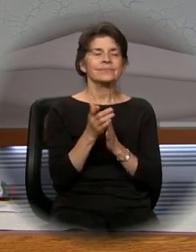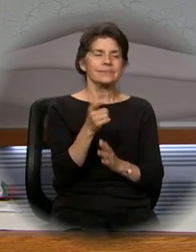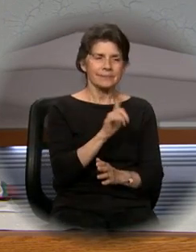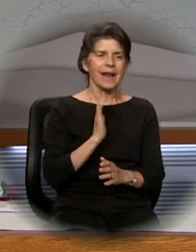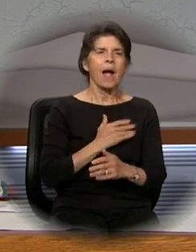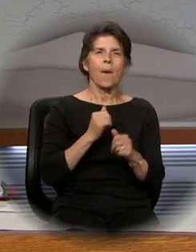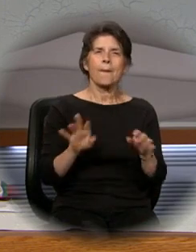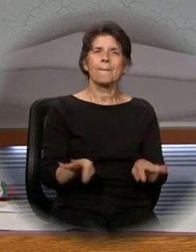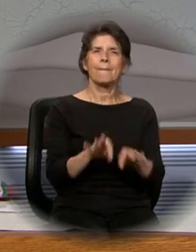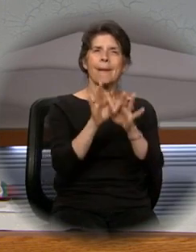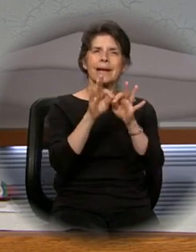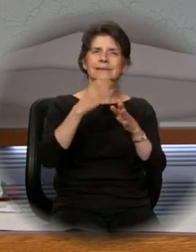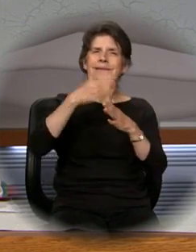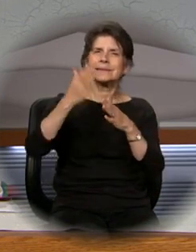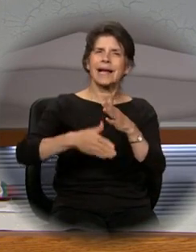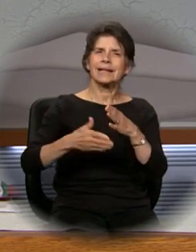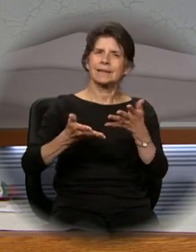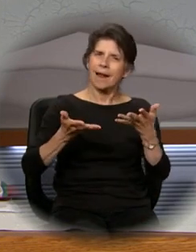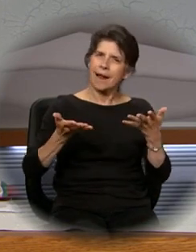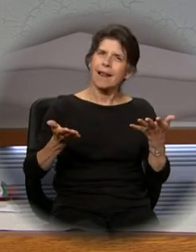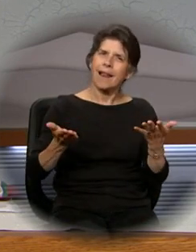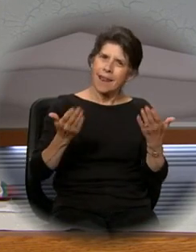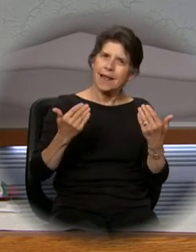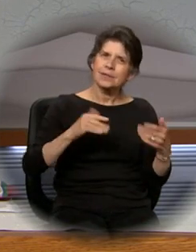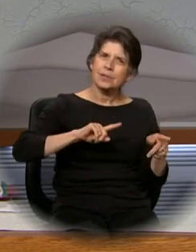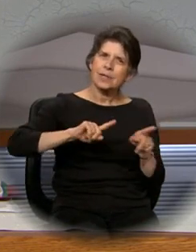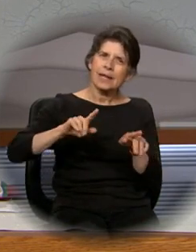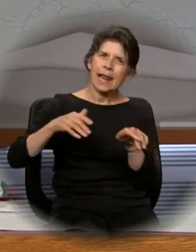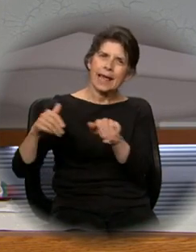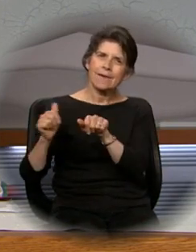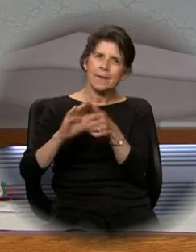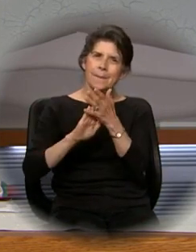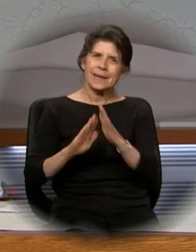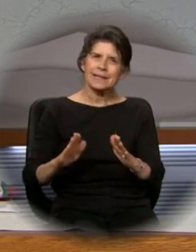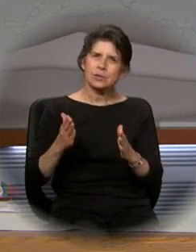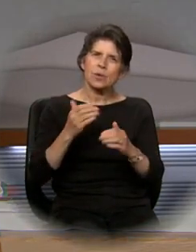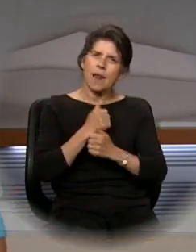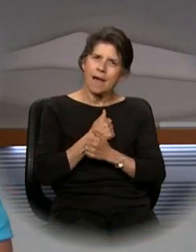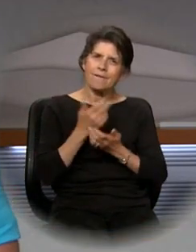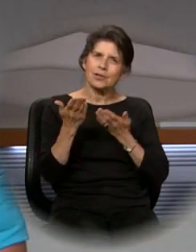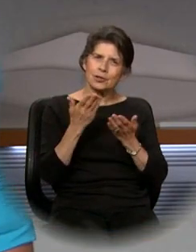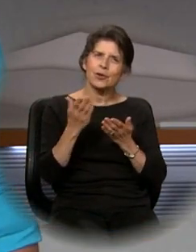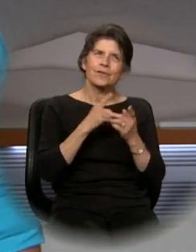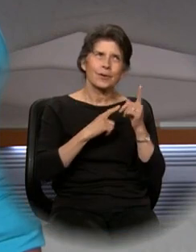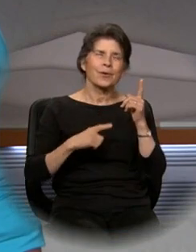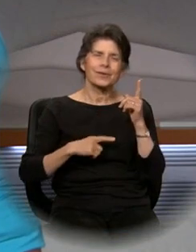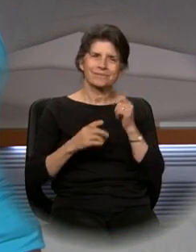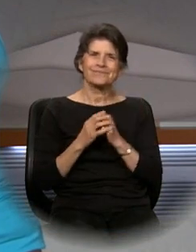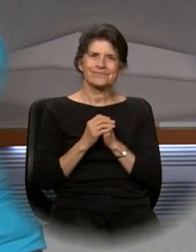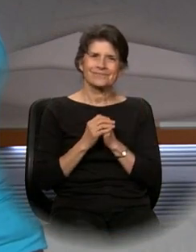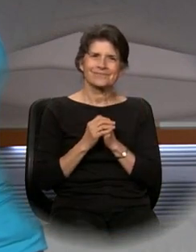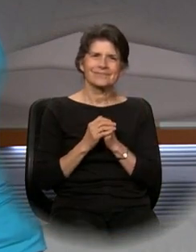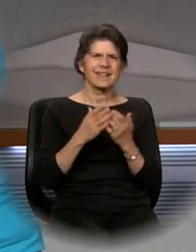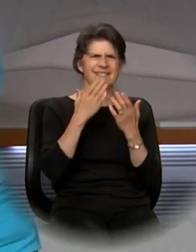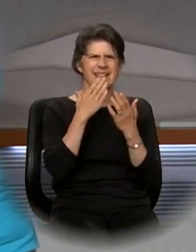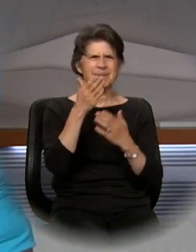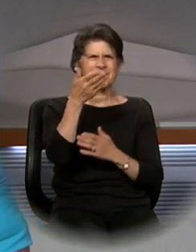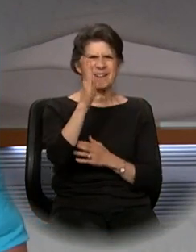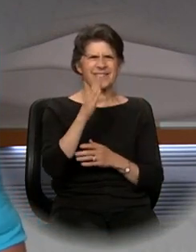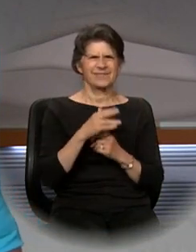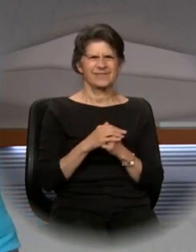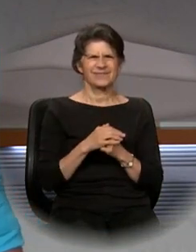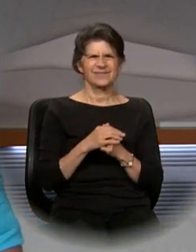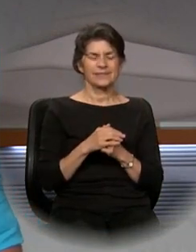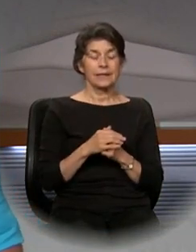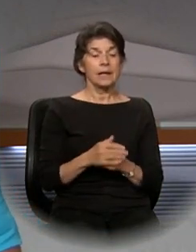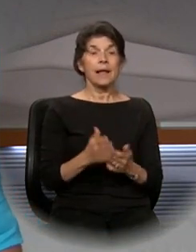ended, let us go in peace to love and serve the Lord. Thanks be to God. Thank you for joining us